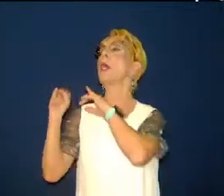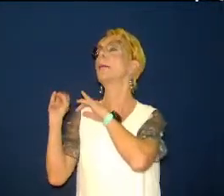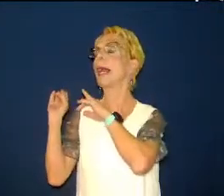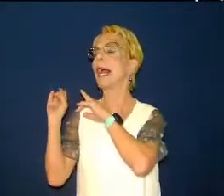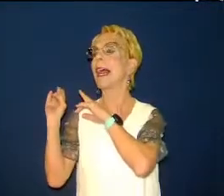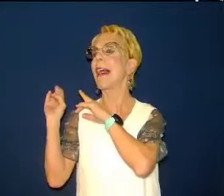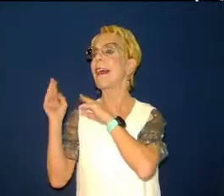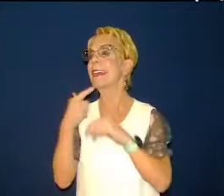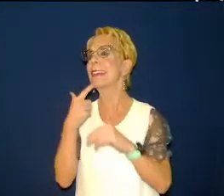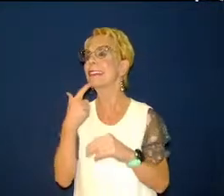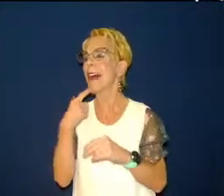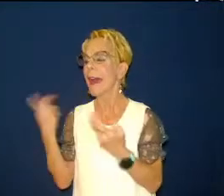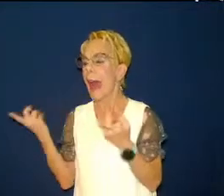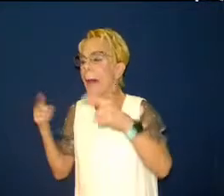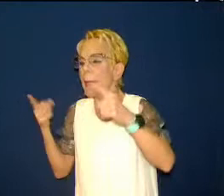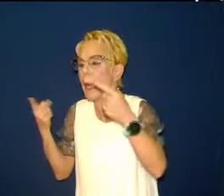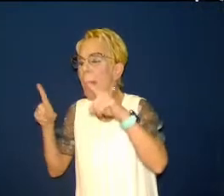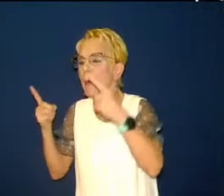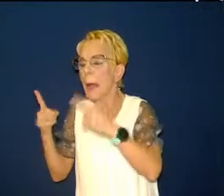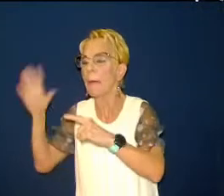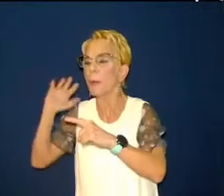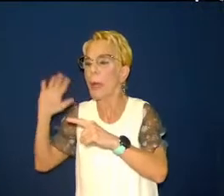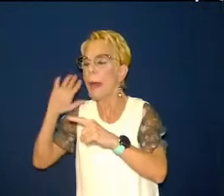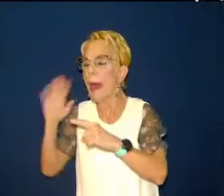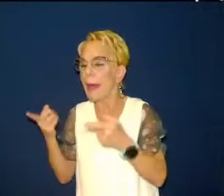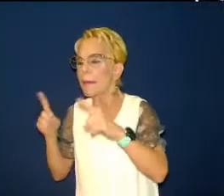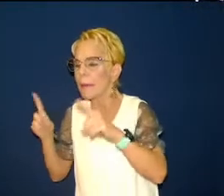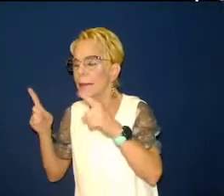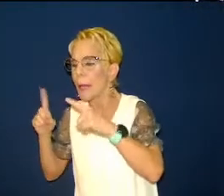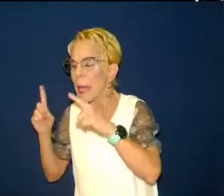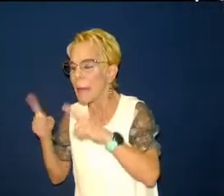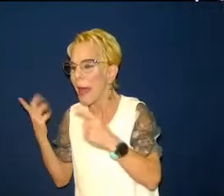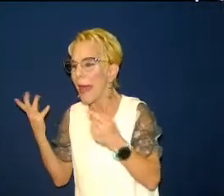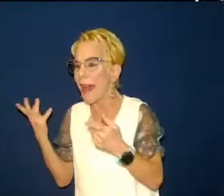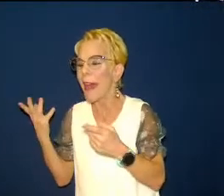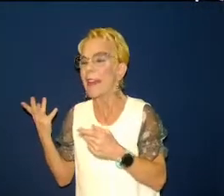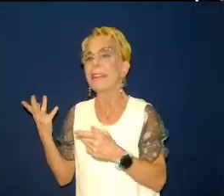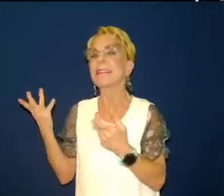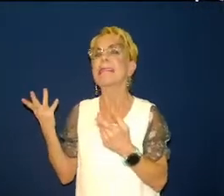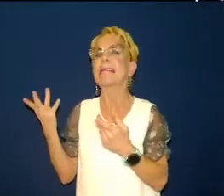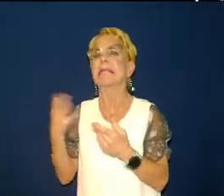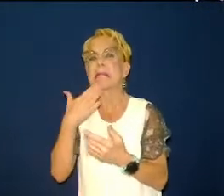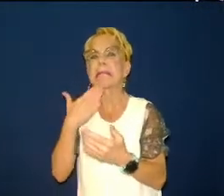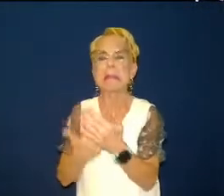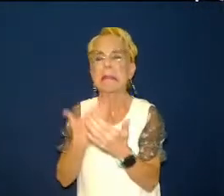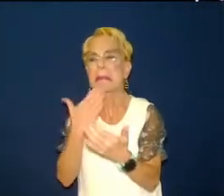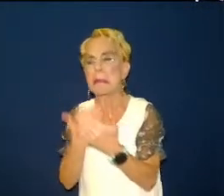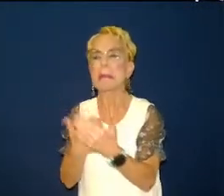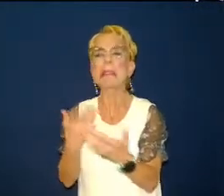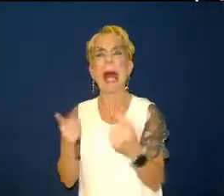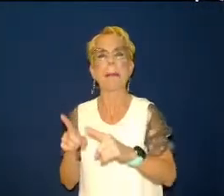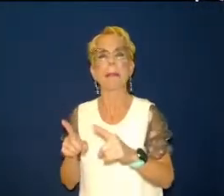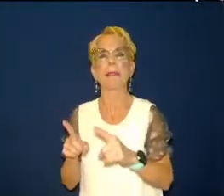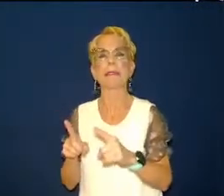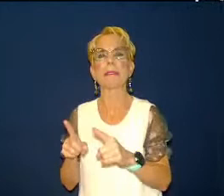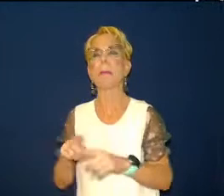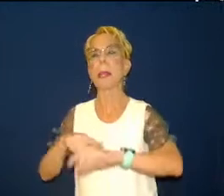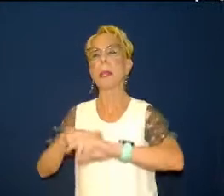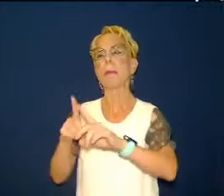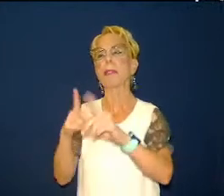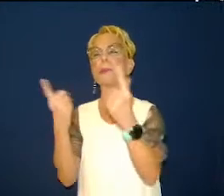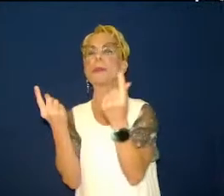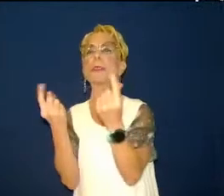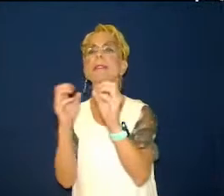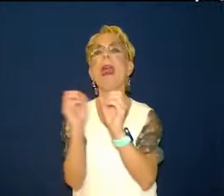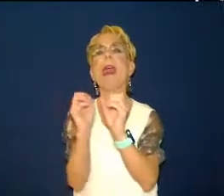a long time ago and i love church history i love hearing about what happened in the past i love that hearing about what happened during the reformation